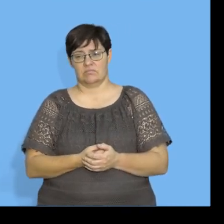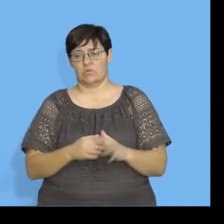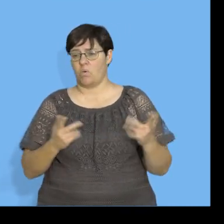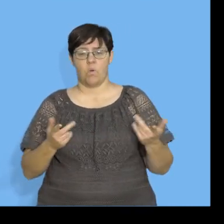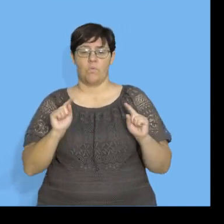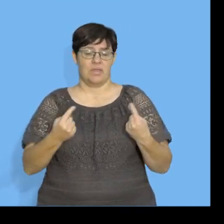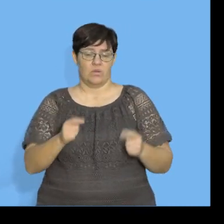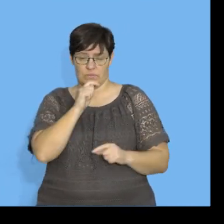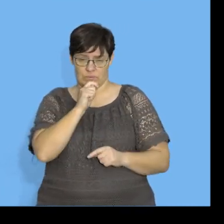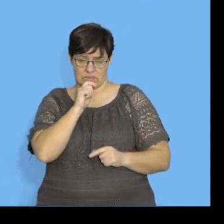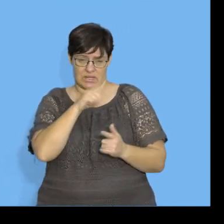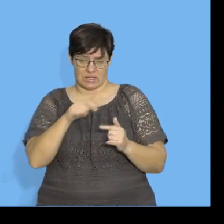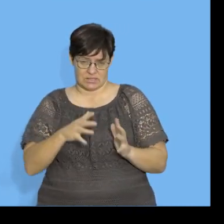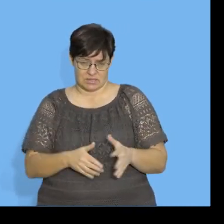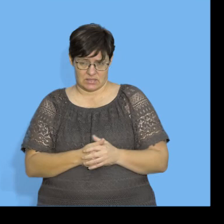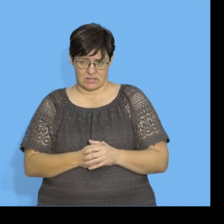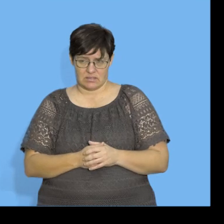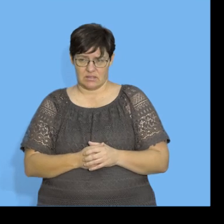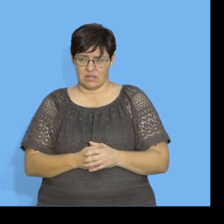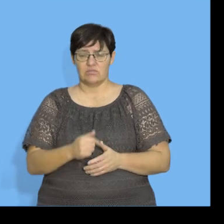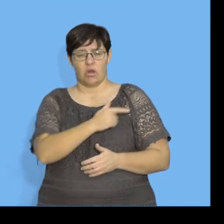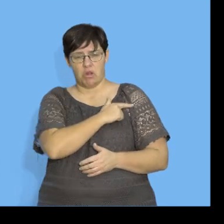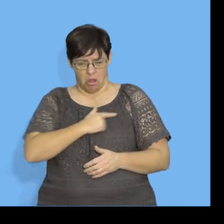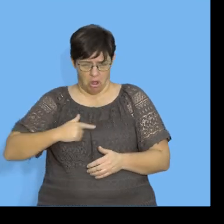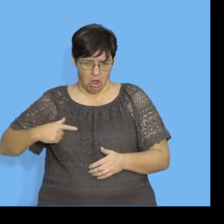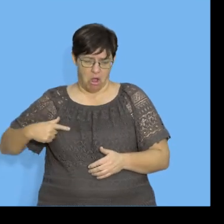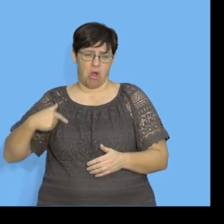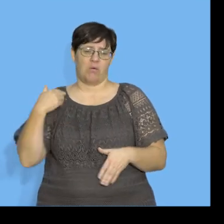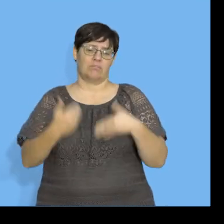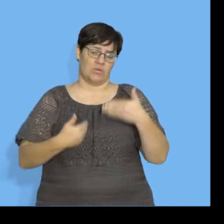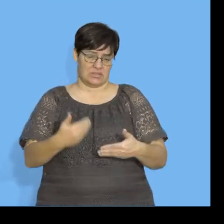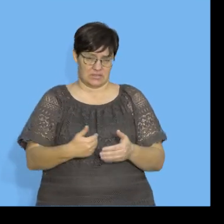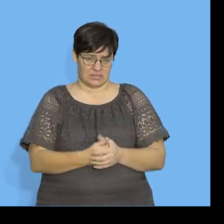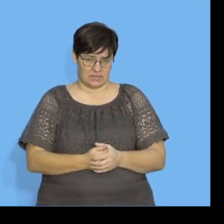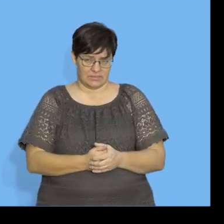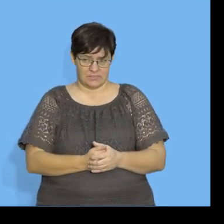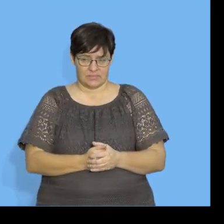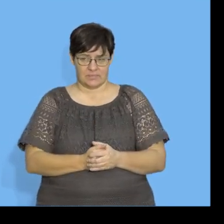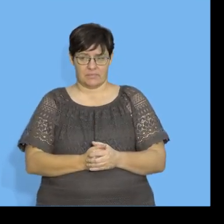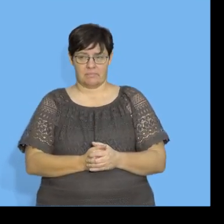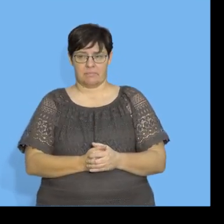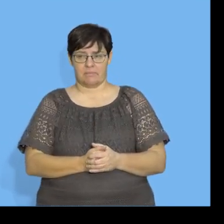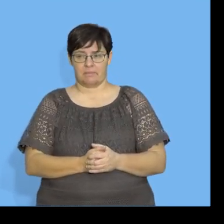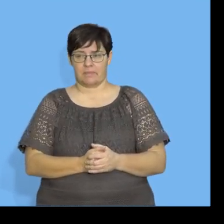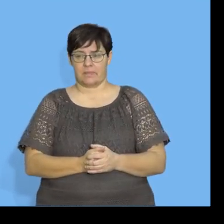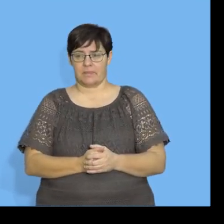let's say, without using a calculator. It's just a long and tedious calculation, okay?